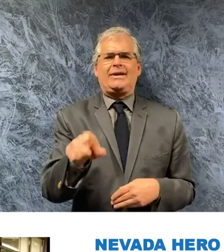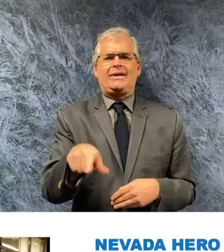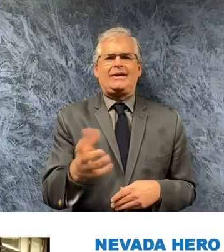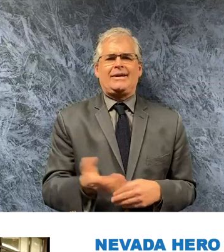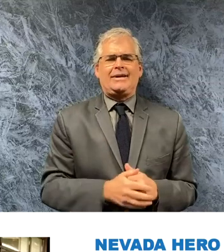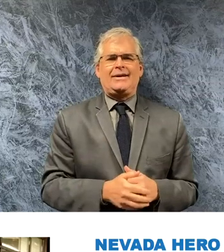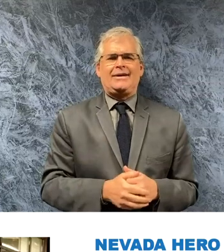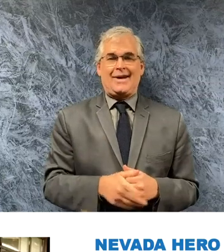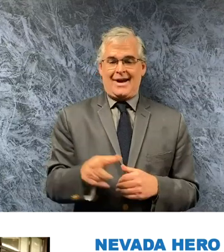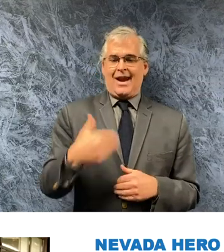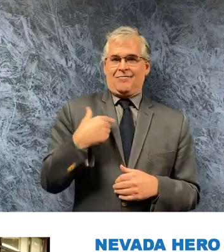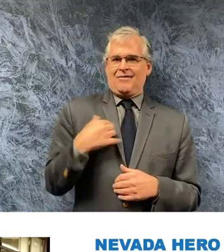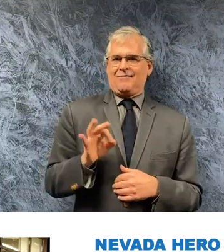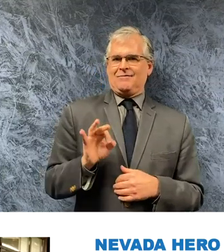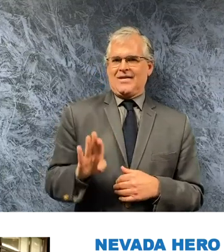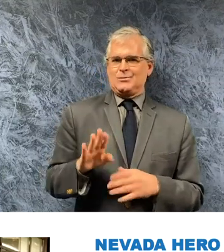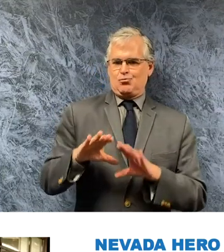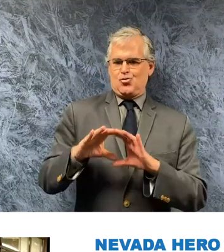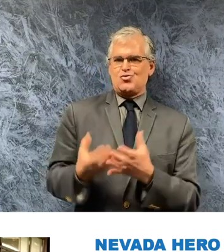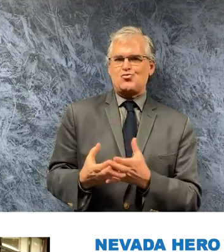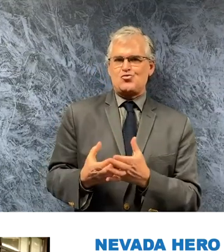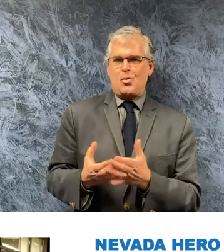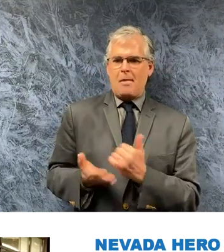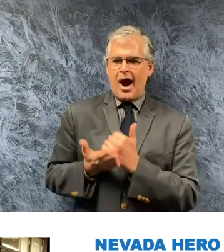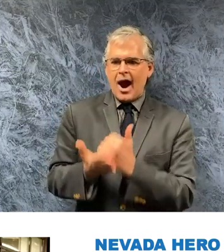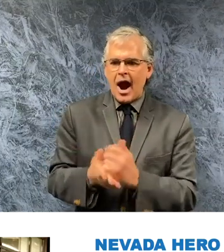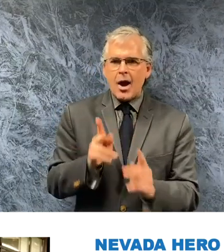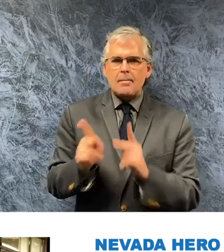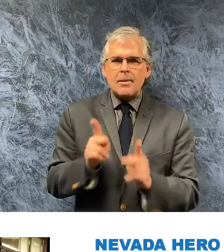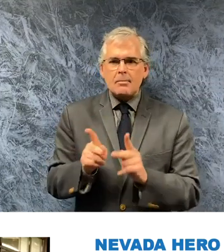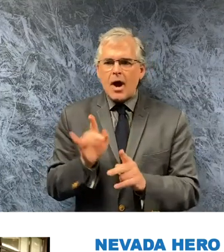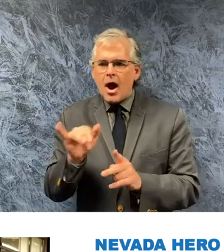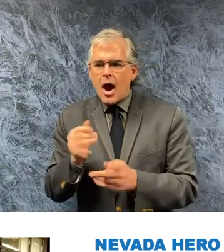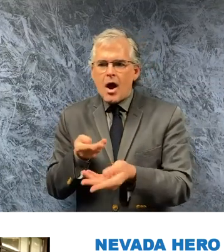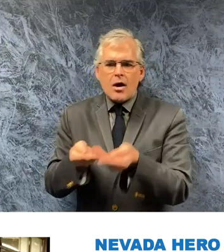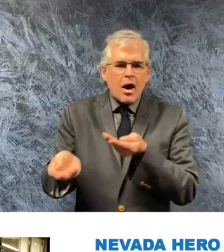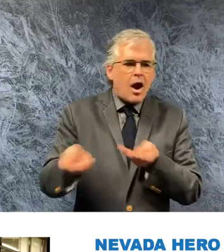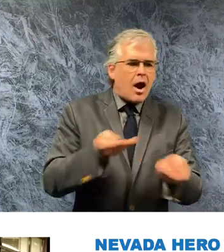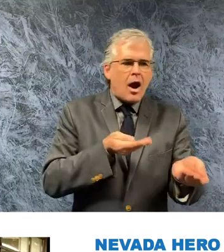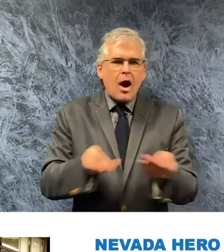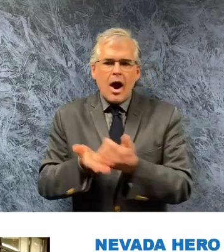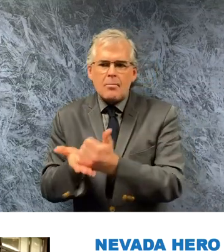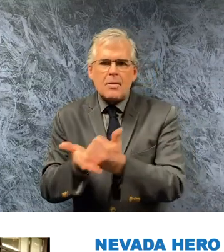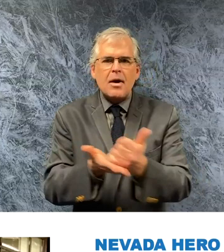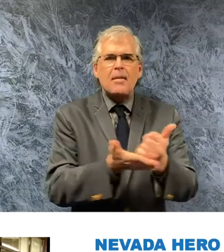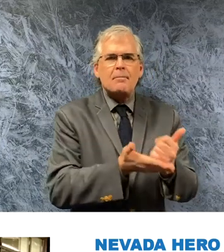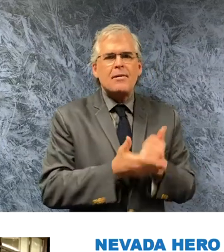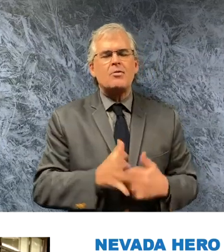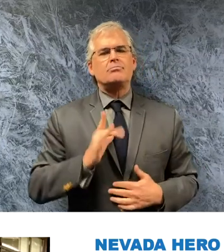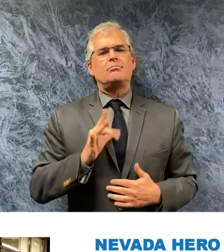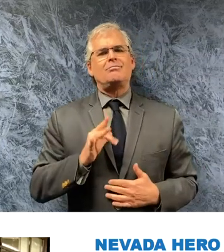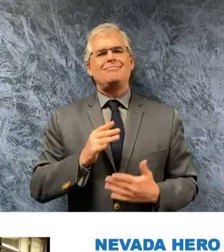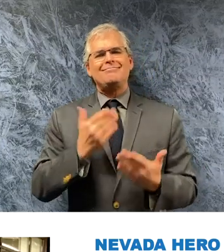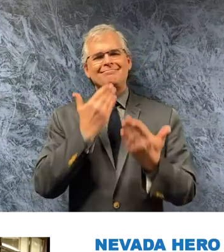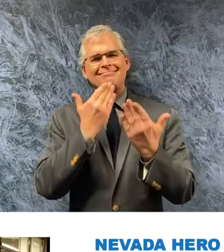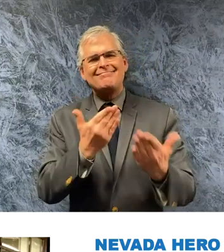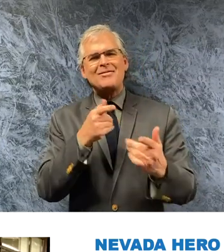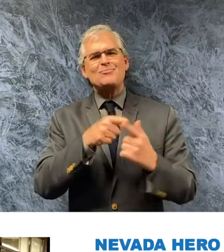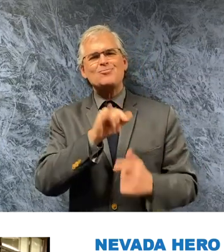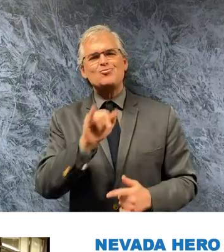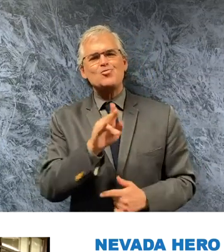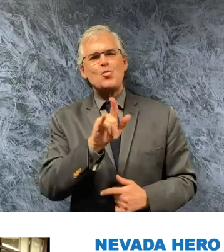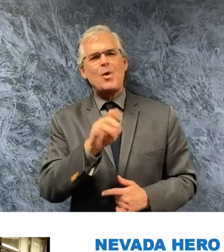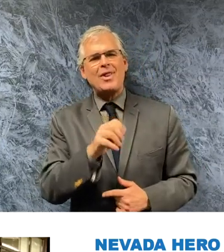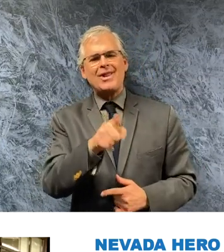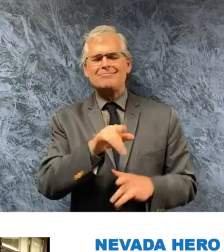facebook group has connected many nevadans and started a conversation reaching out to people in need thank you julie for all that you're